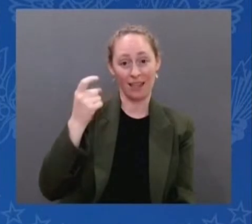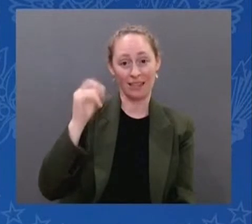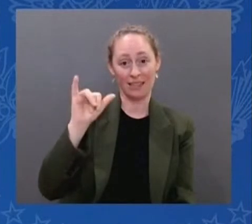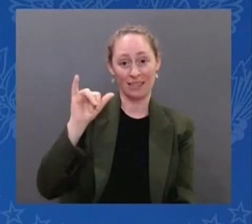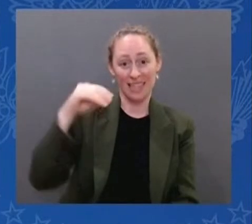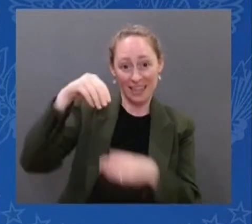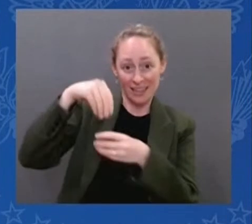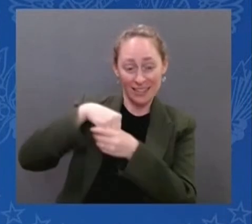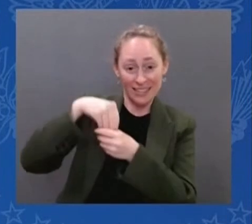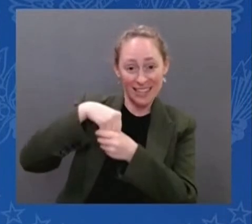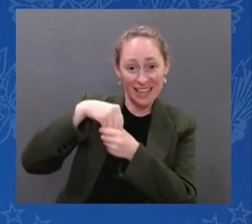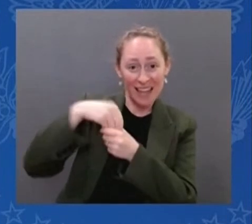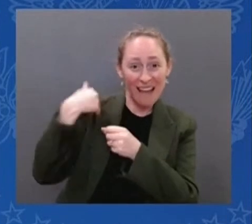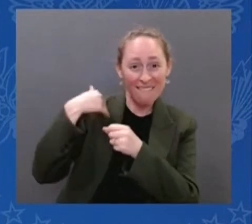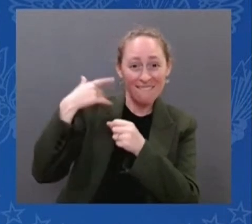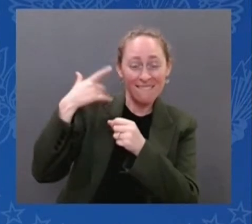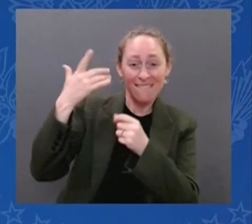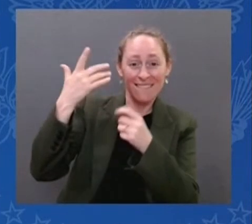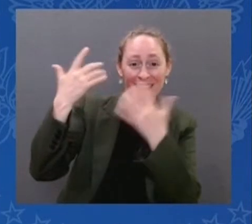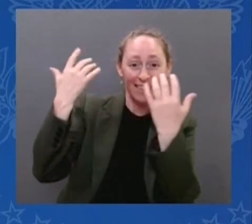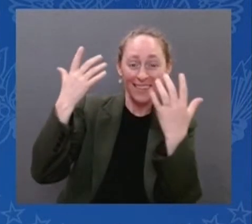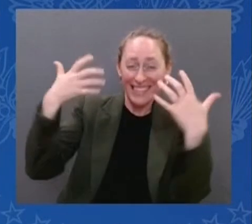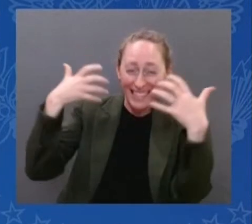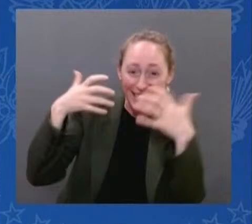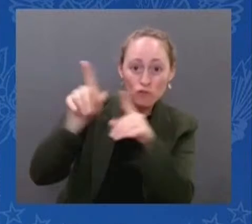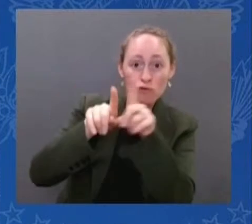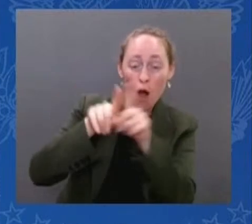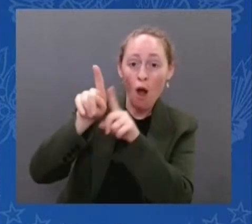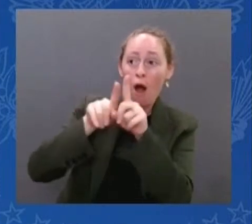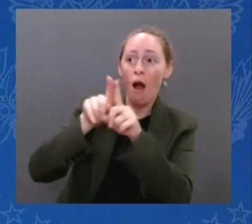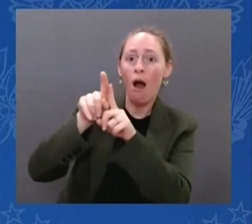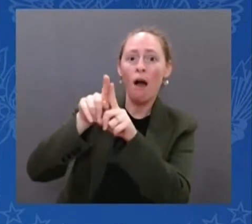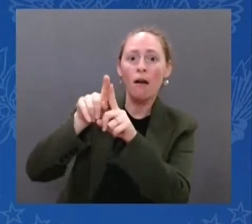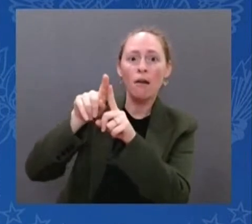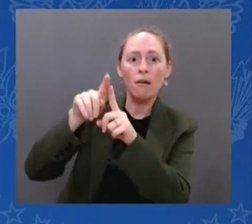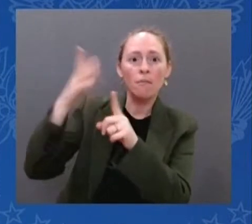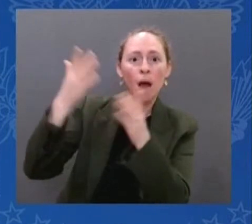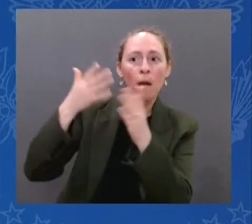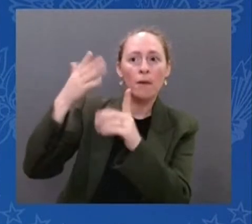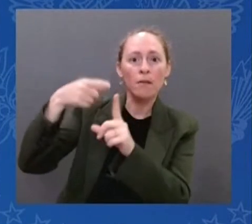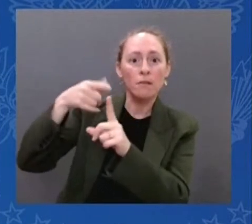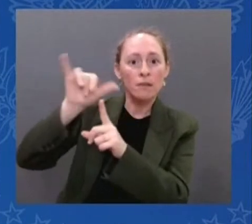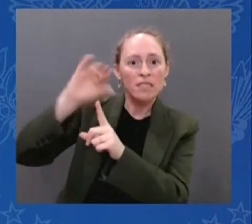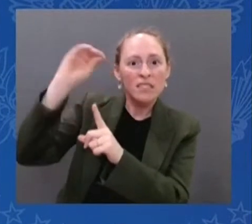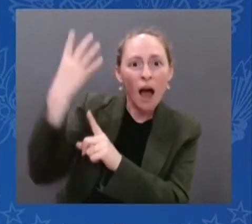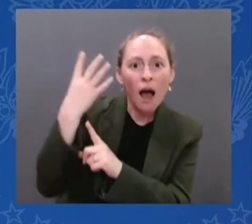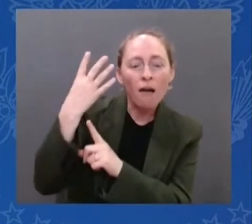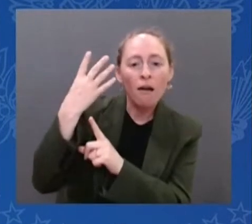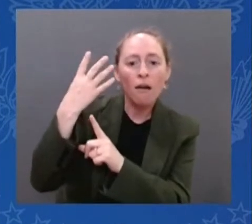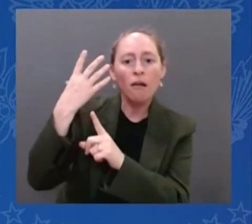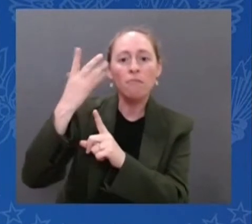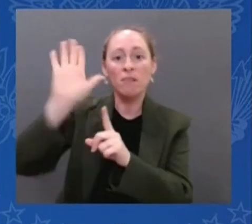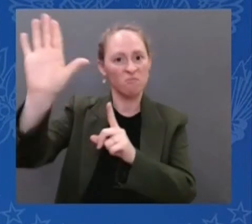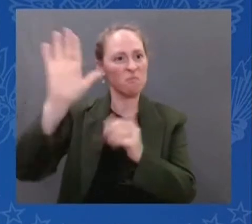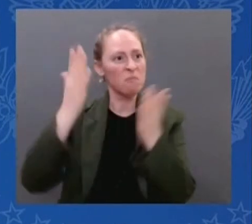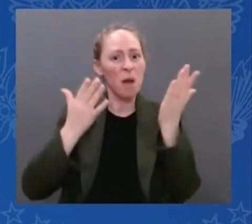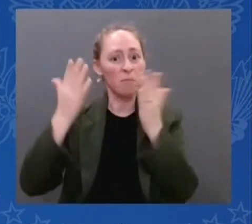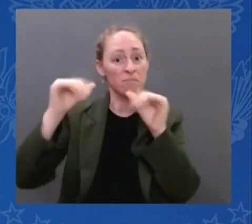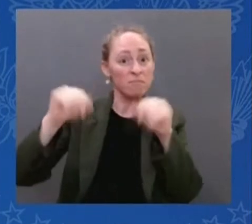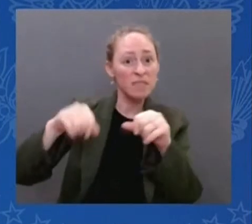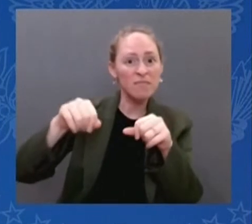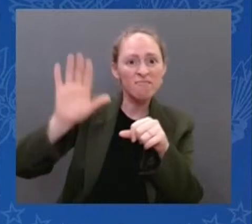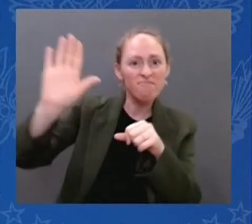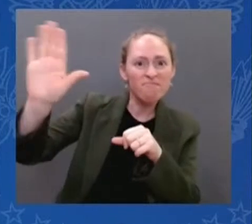suns. And we're getting our first glimpse. As you said, Mr. President, we're looking back more than 13